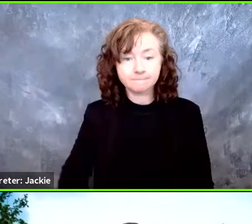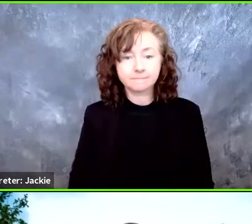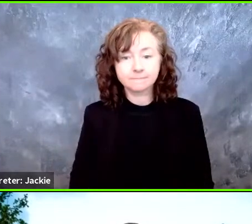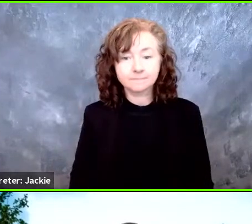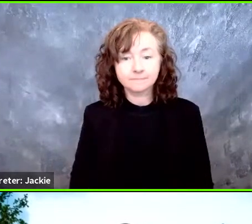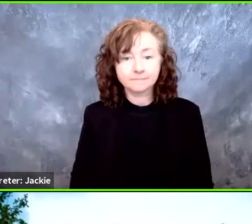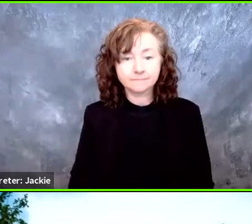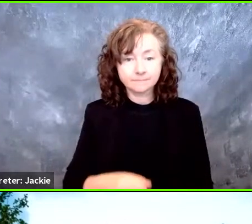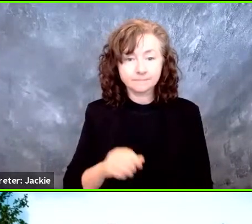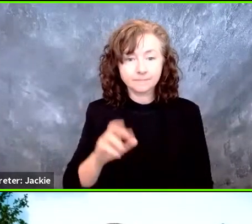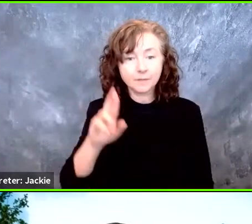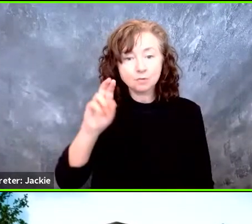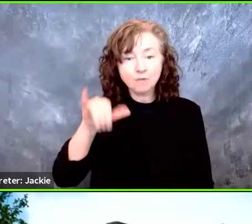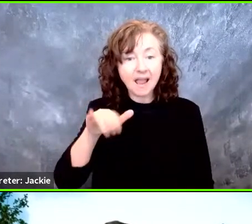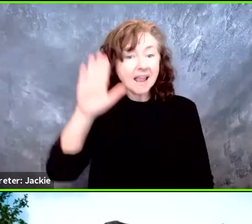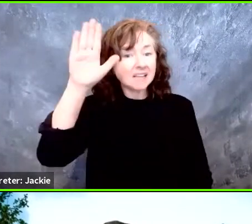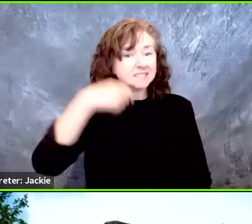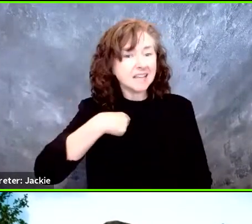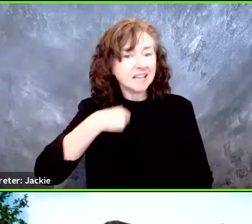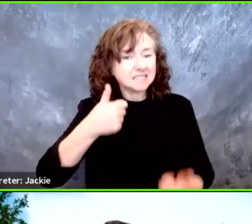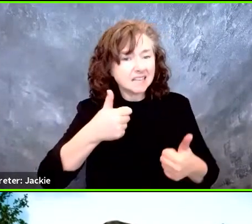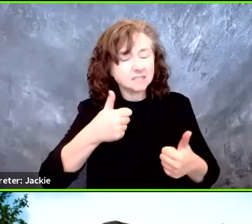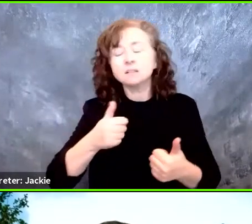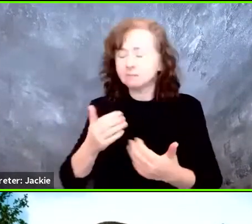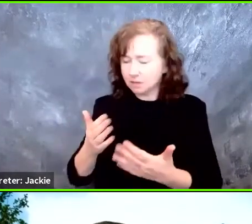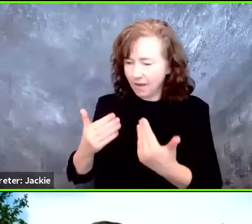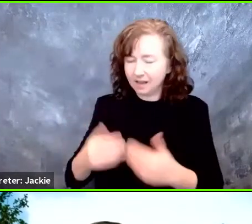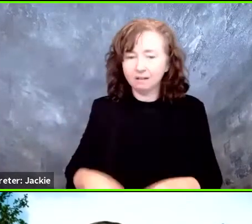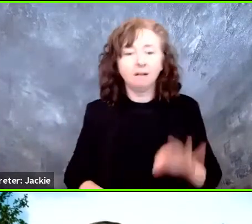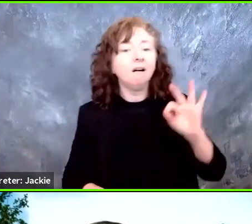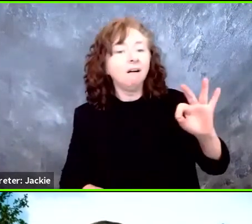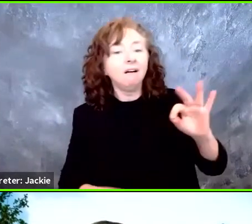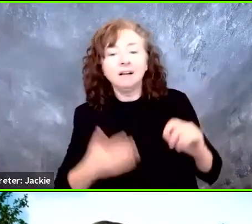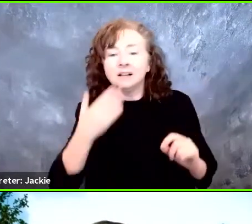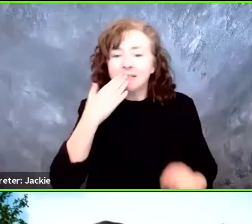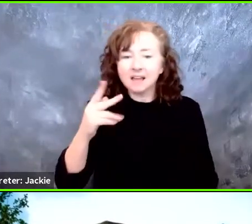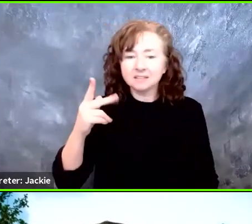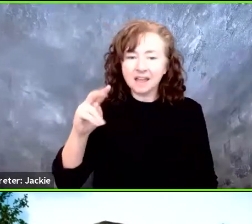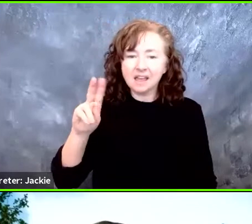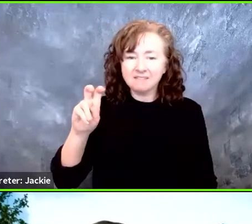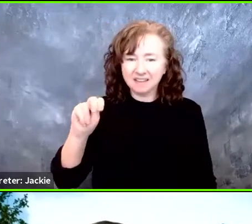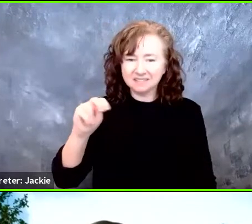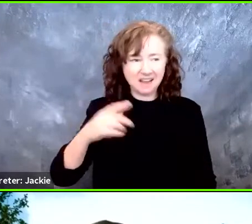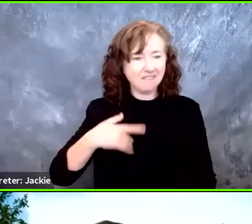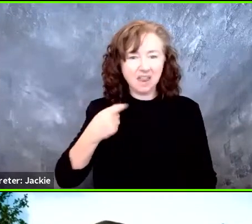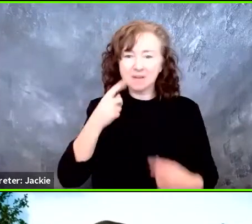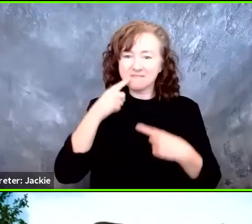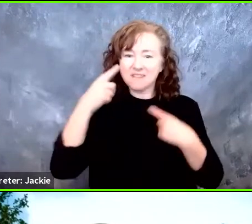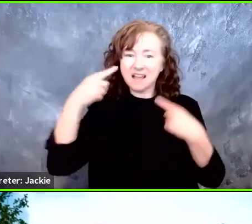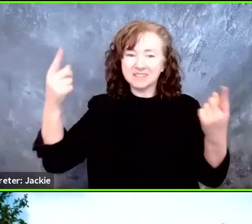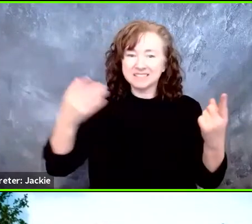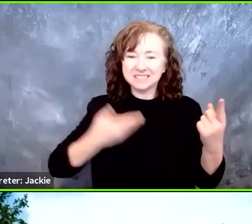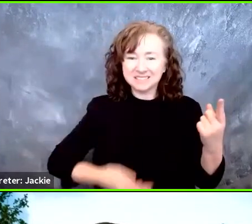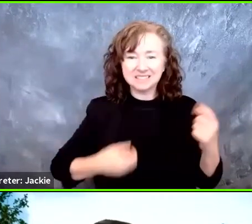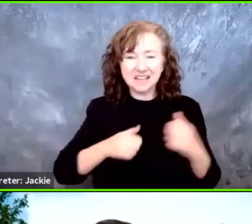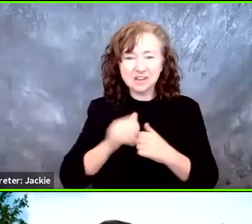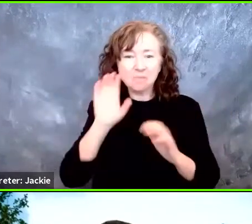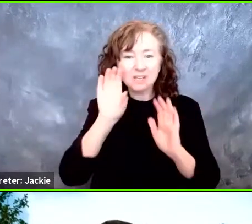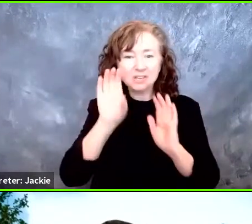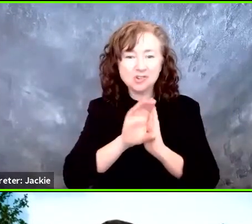Yes, can you hear me? Yes, we can, Ray. Go ahead. Thank you, Kevin, for making me famous there. That's me in the Navia picture there.